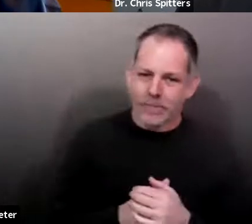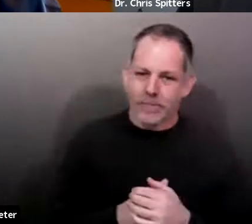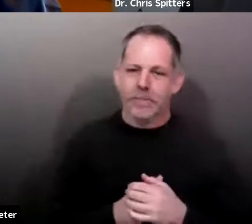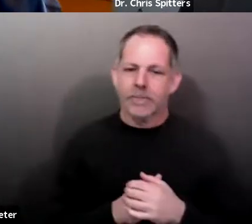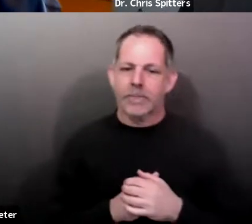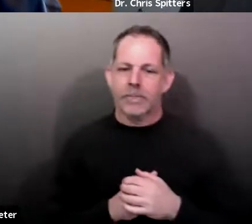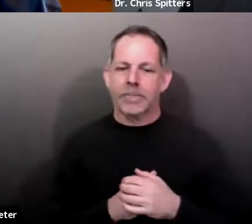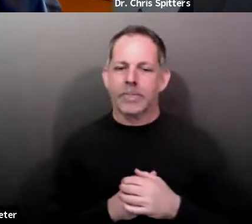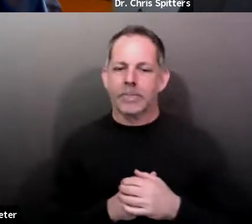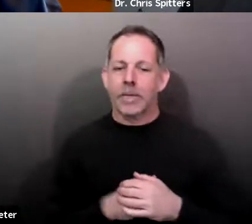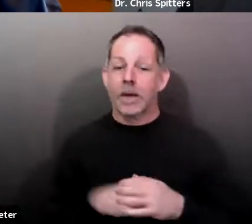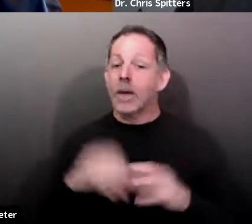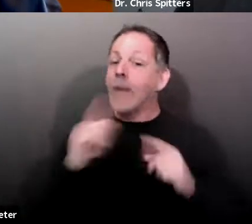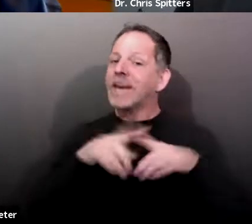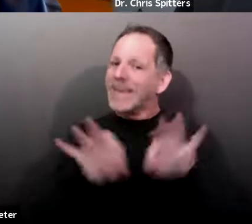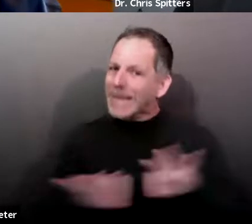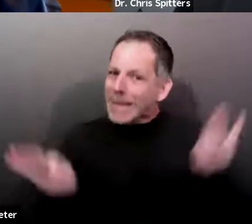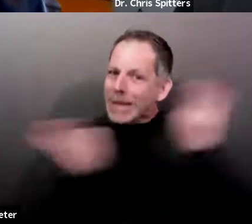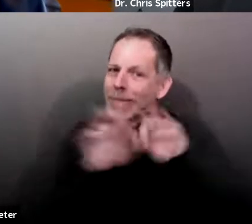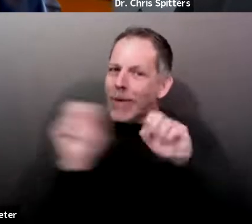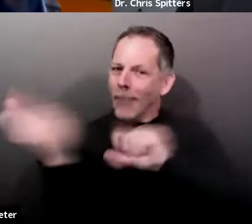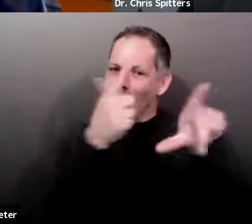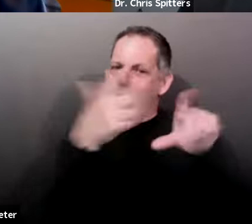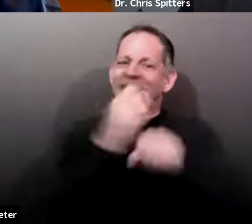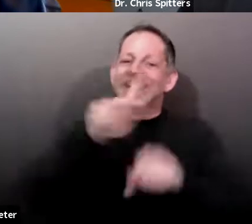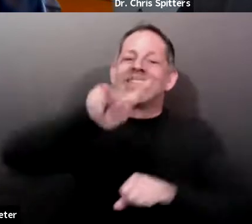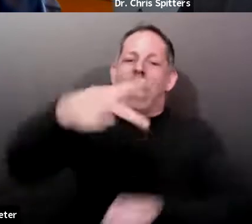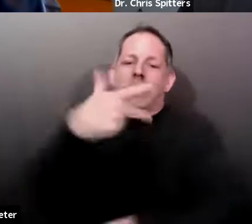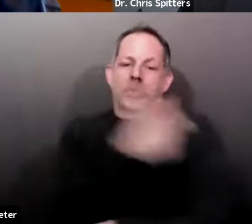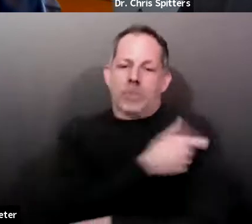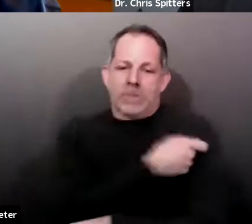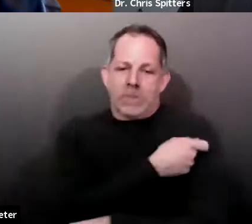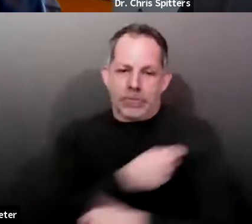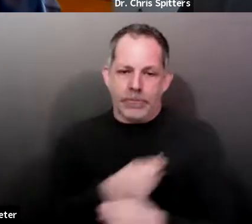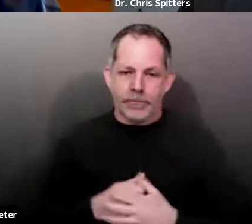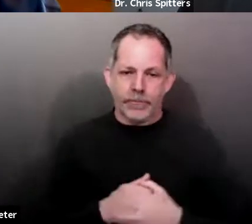people probably like any, you know, any, uh,